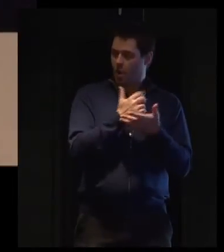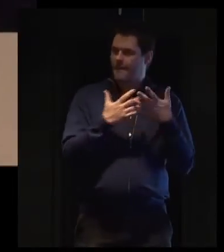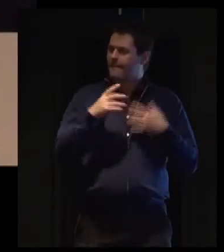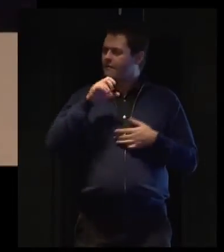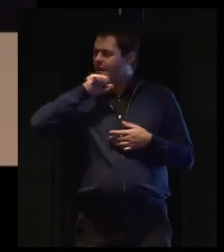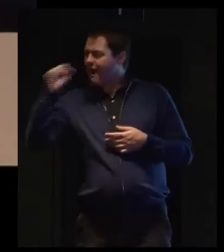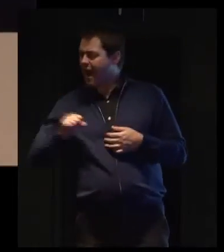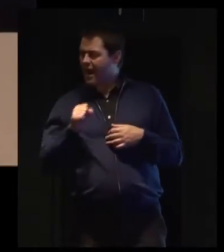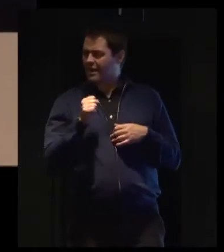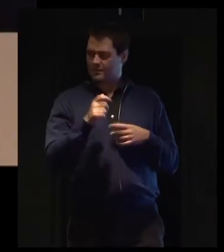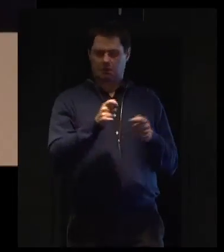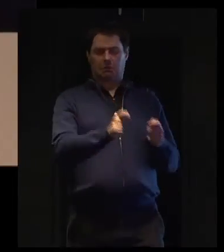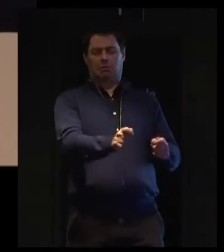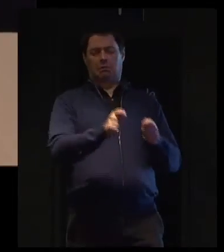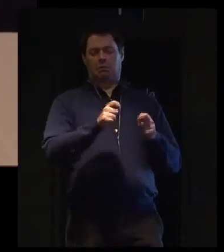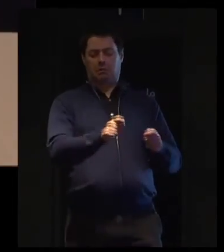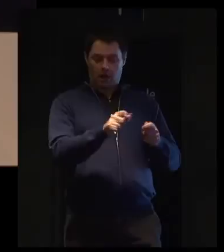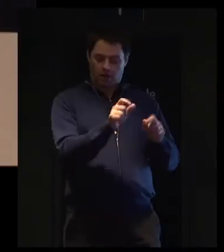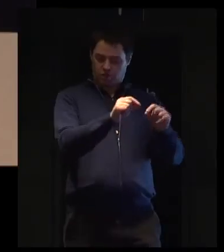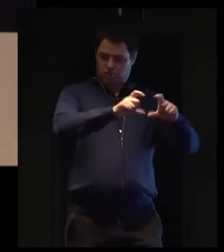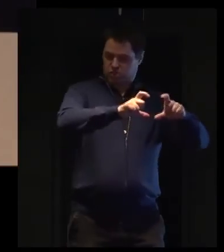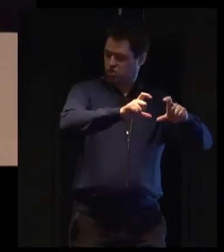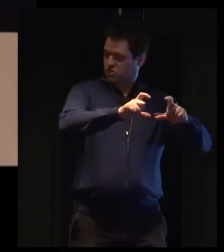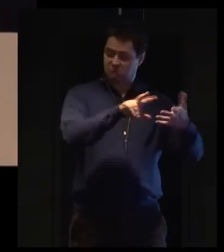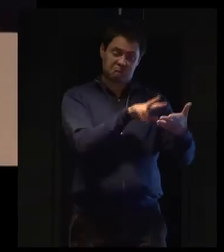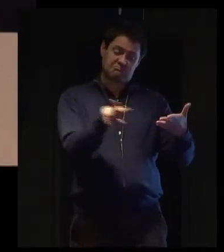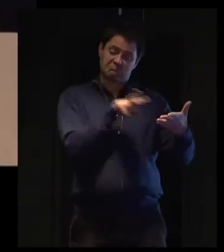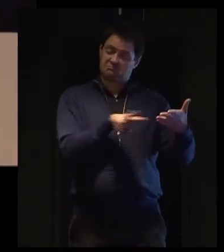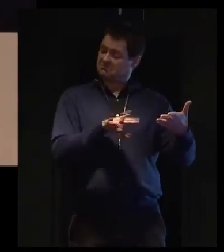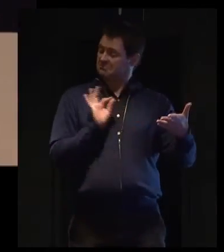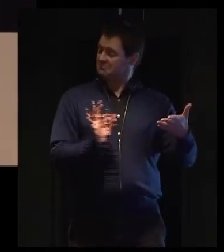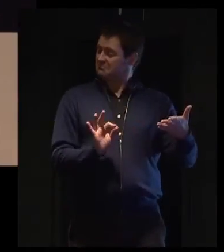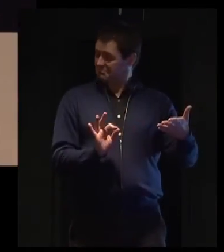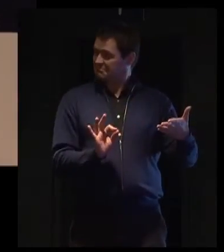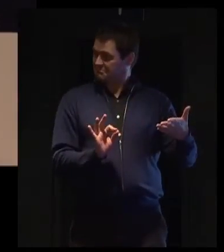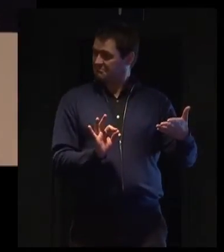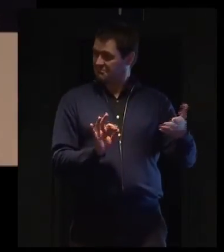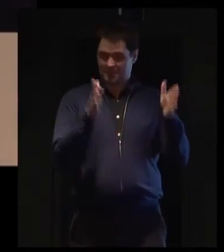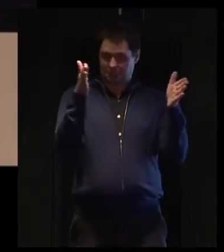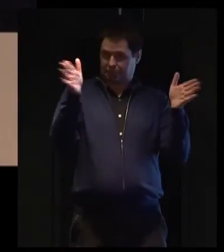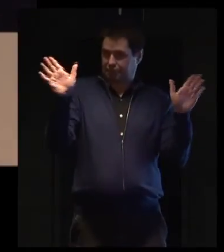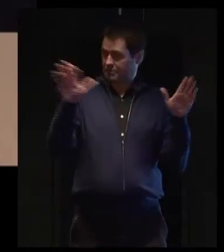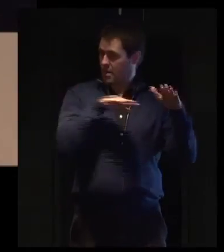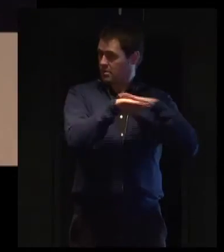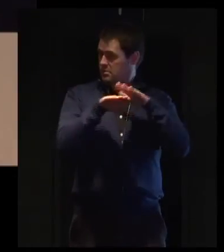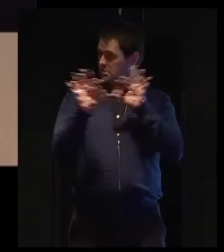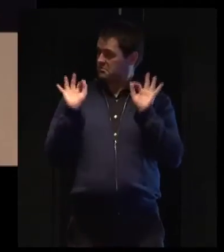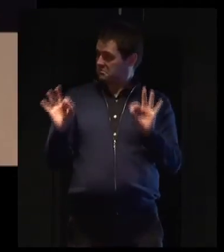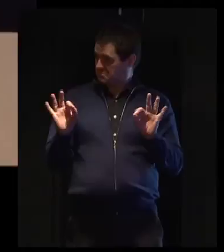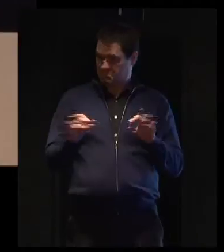sight loss. And if you've got large print or ability to produce large print, then it provides an open access for more people.